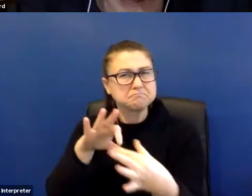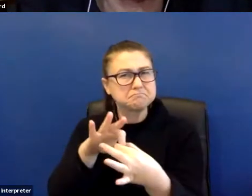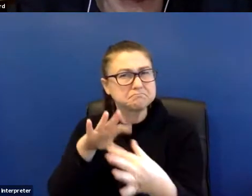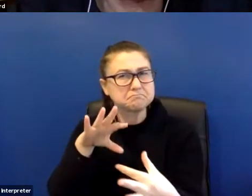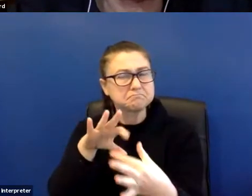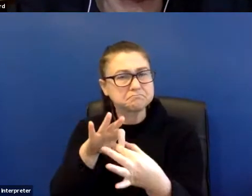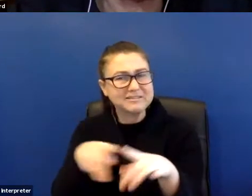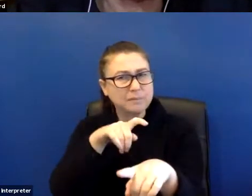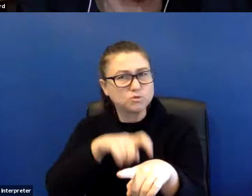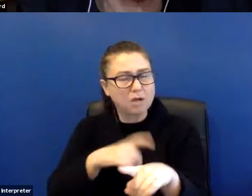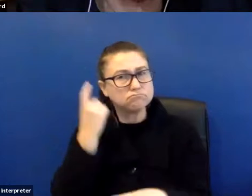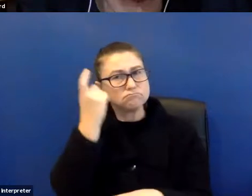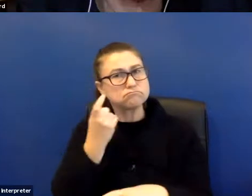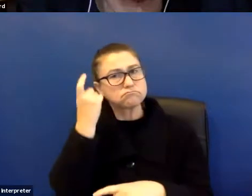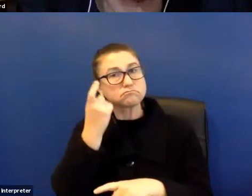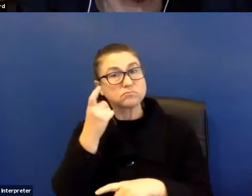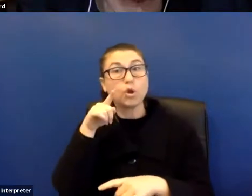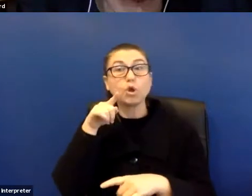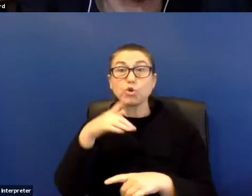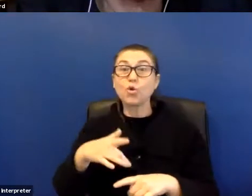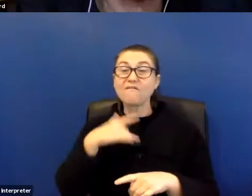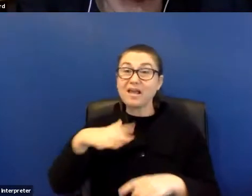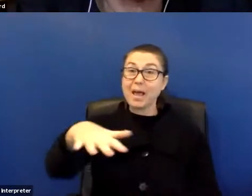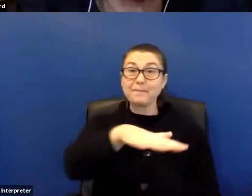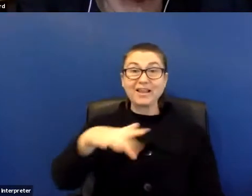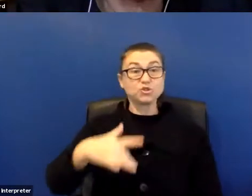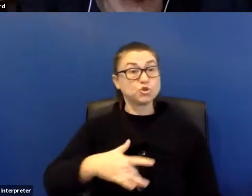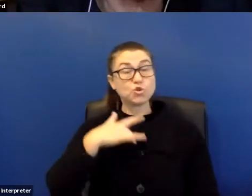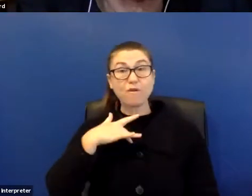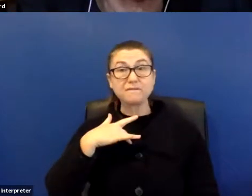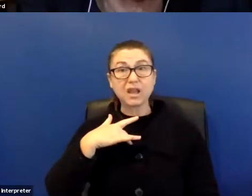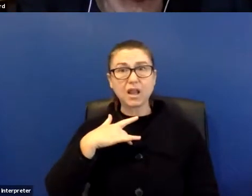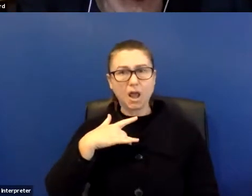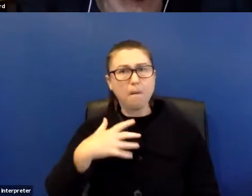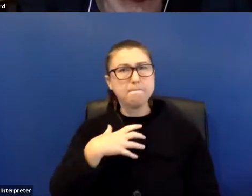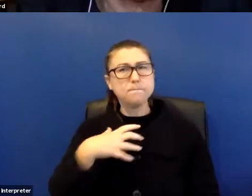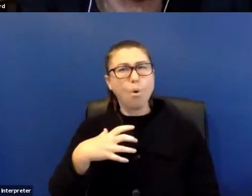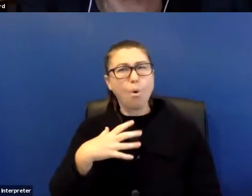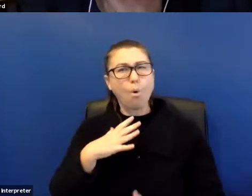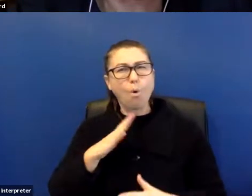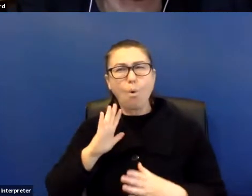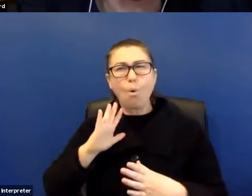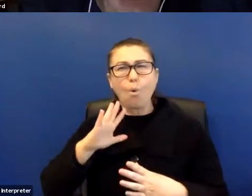How does that impact your connection to the place? Does that awareness bring you closer or further away?